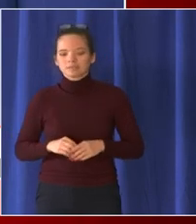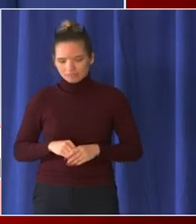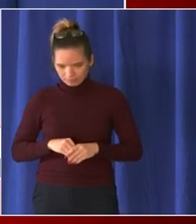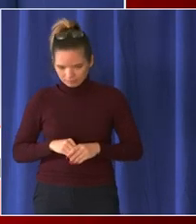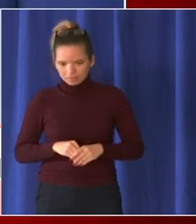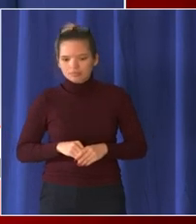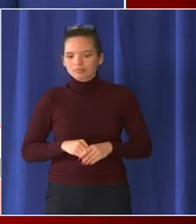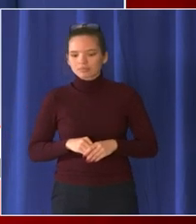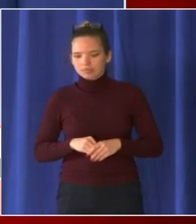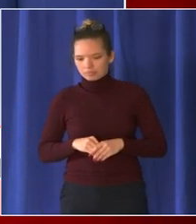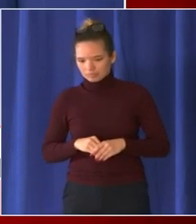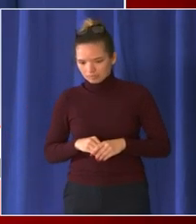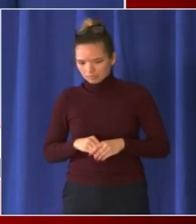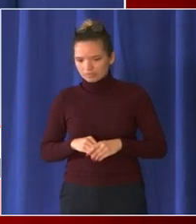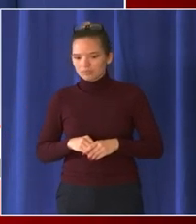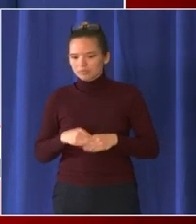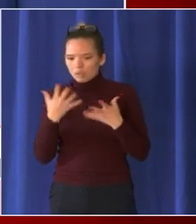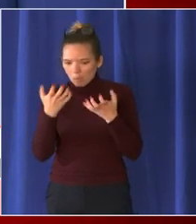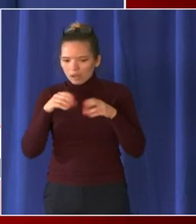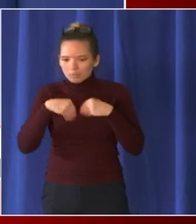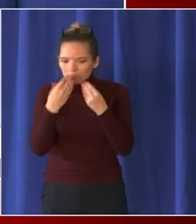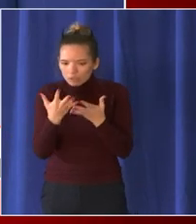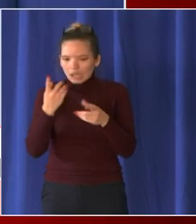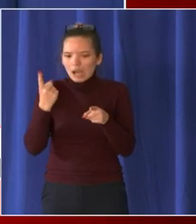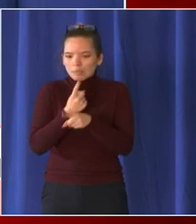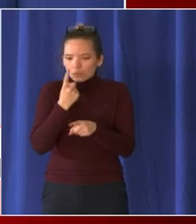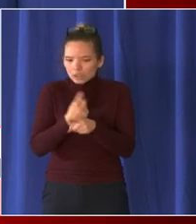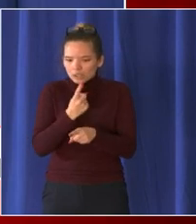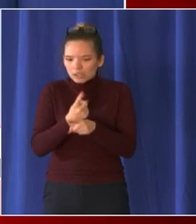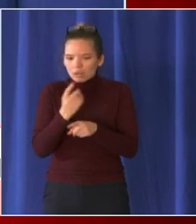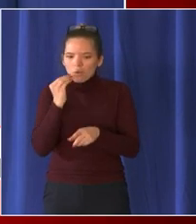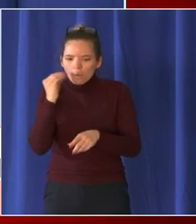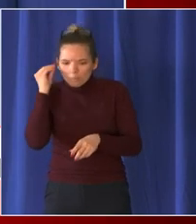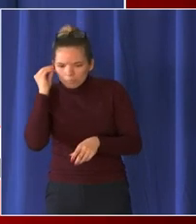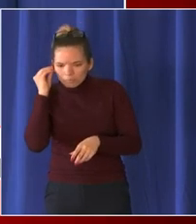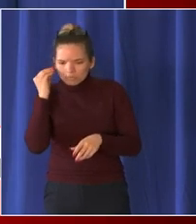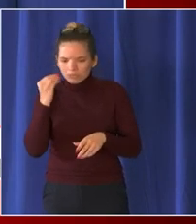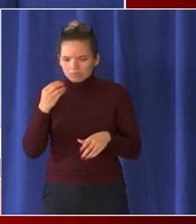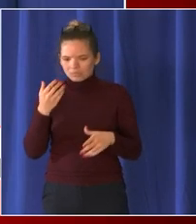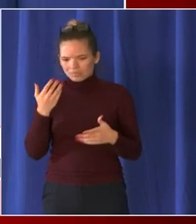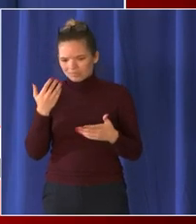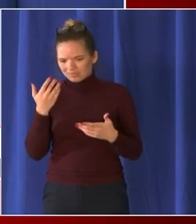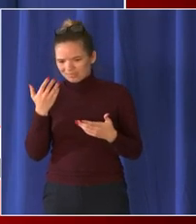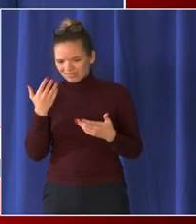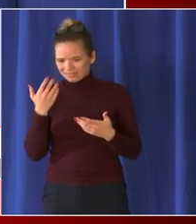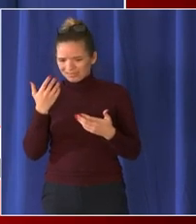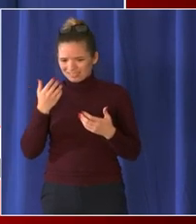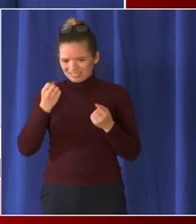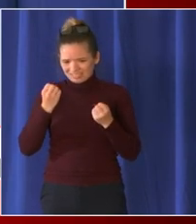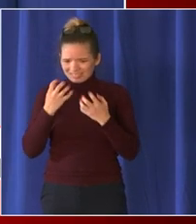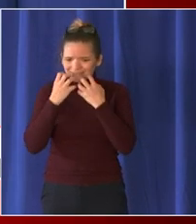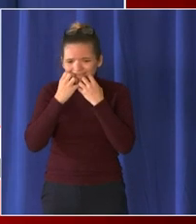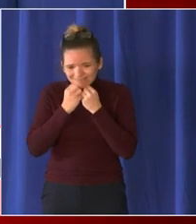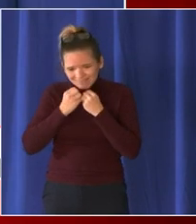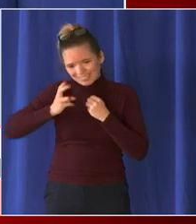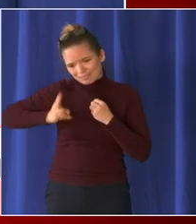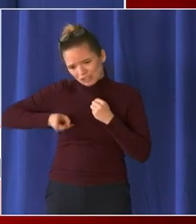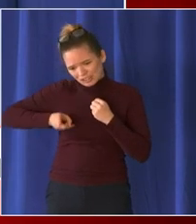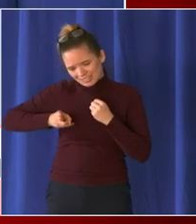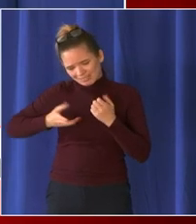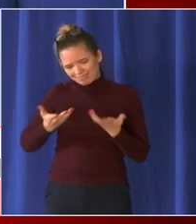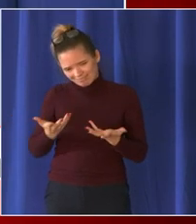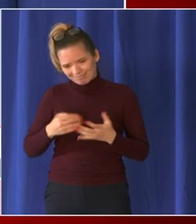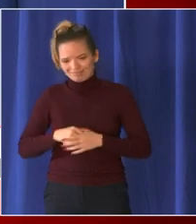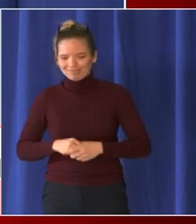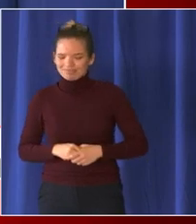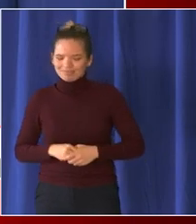those artifacts a proper home uh since they have such historical significance do you have any timeline on that uh that'll be done